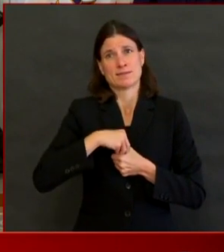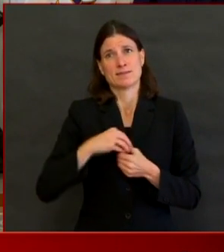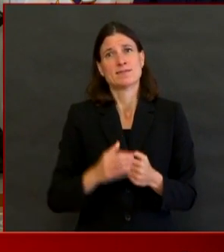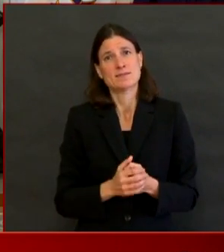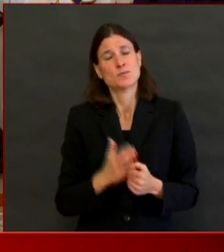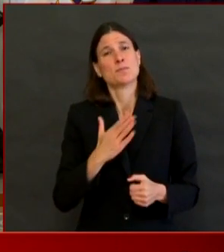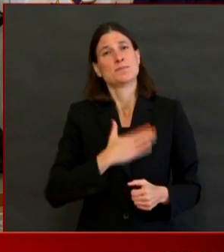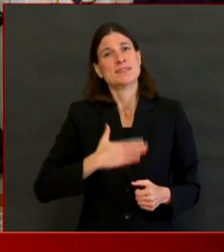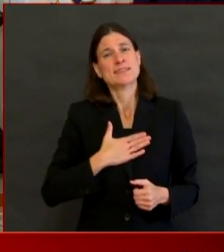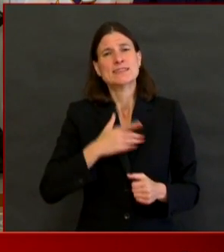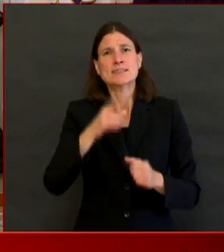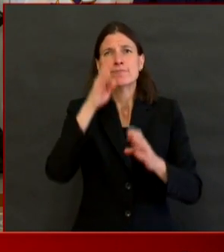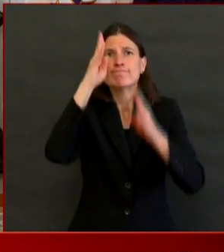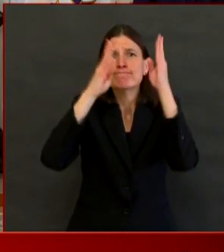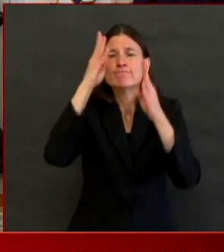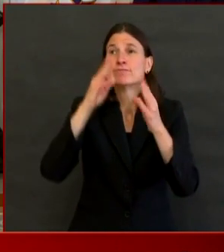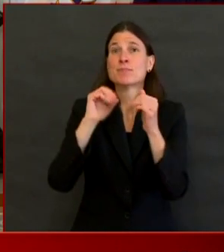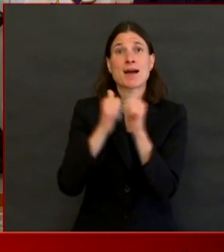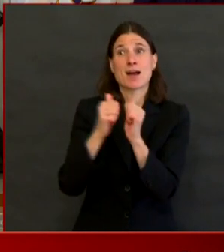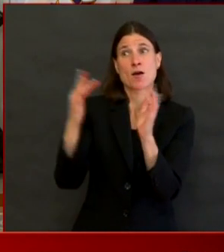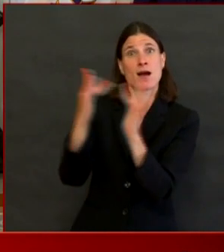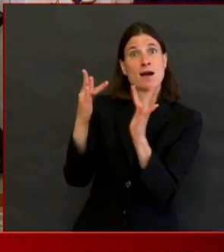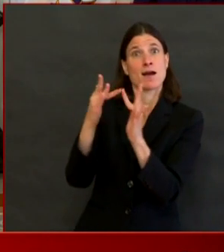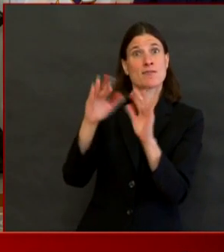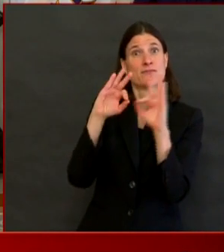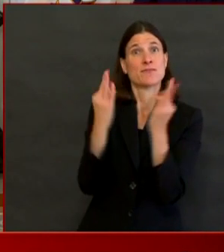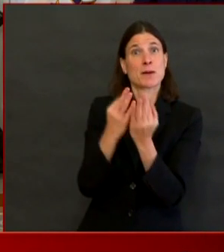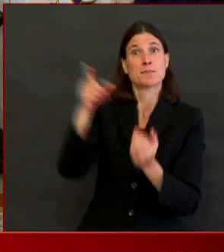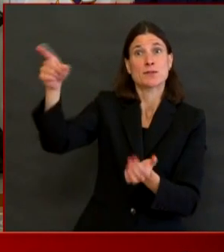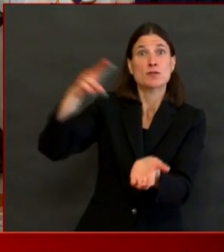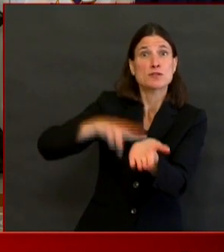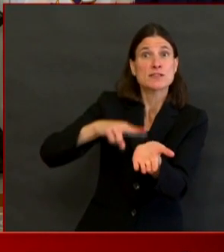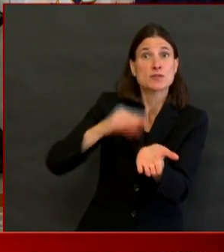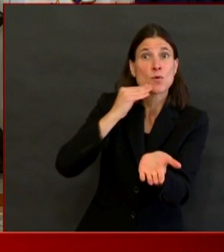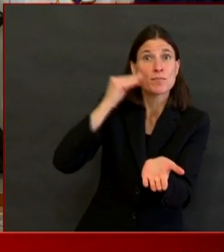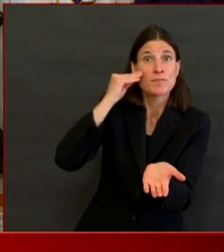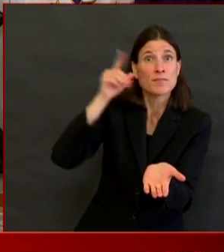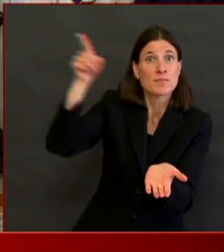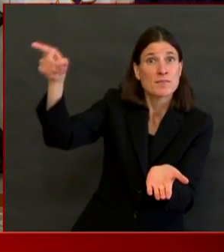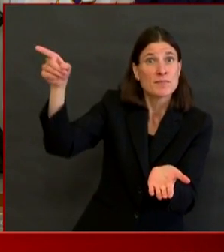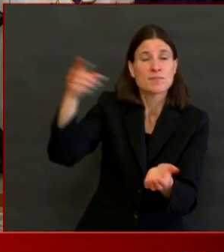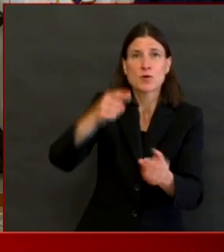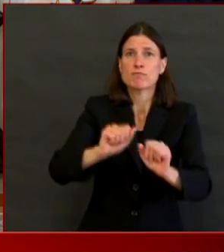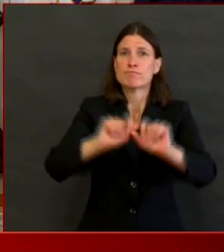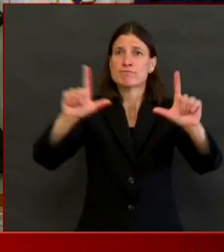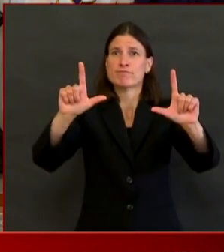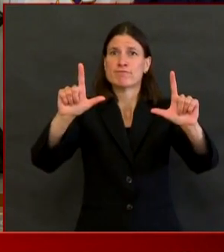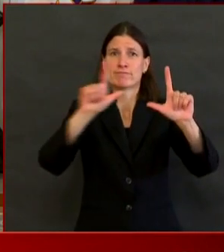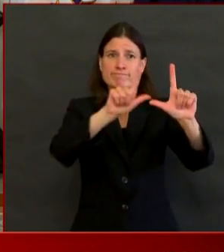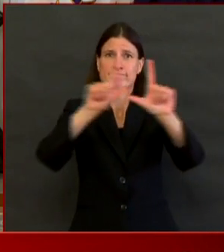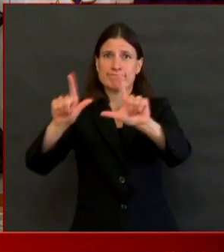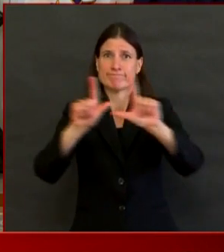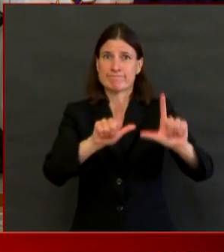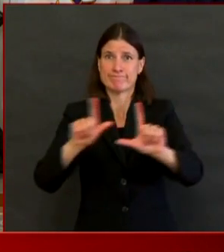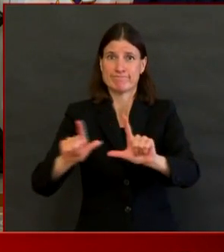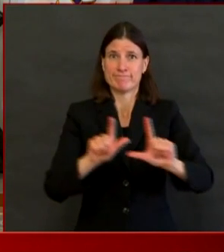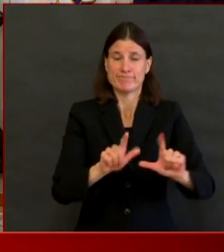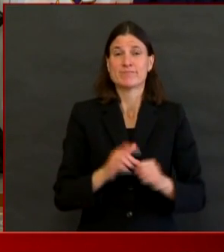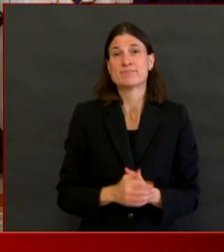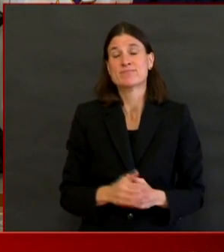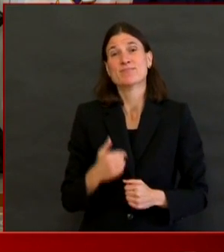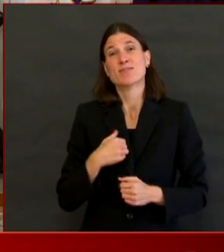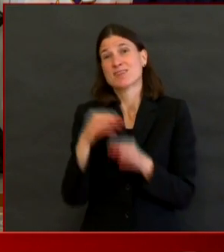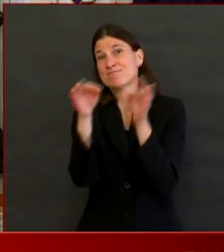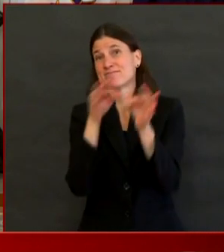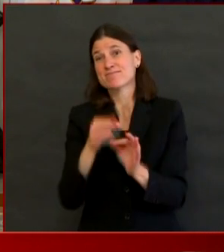We want you to know why we are saying there are absolutely no visitors, no packages being sent.